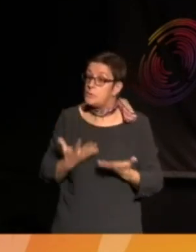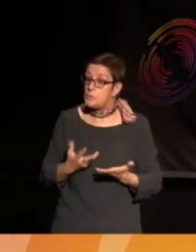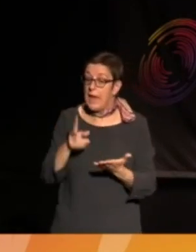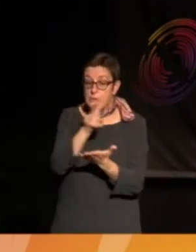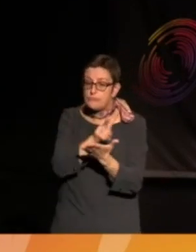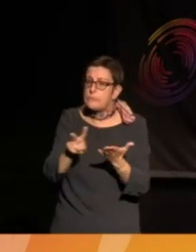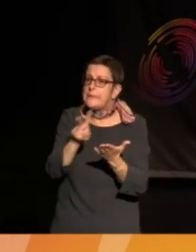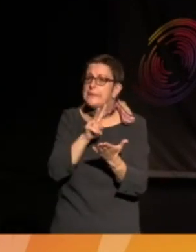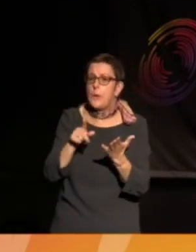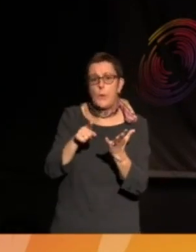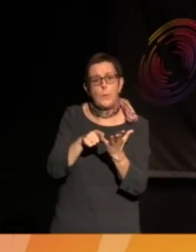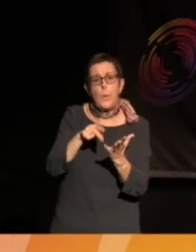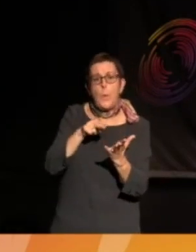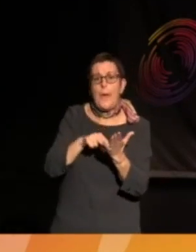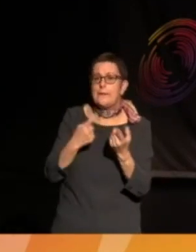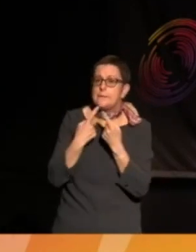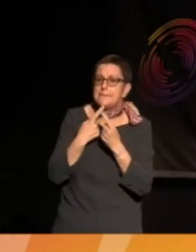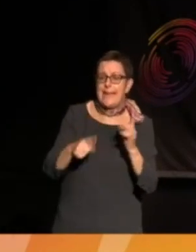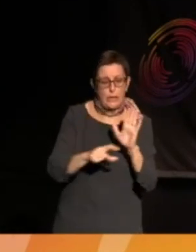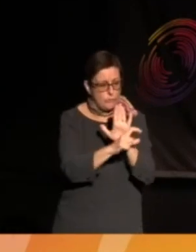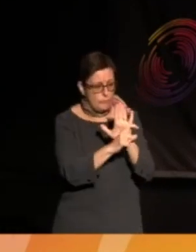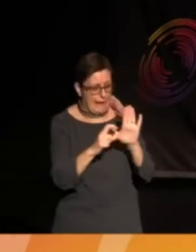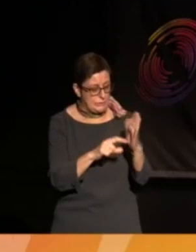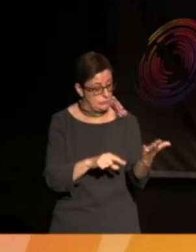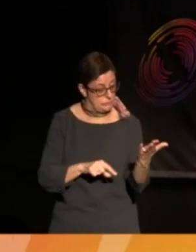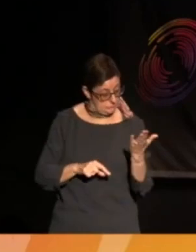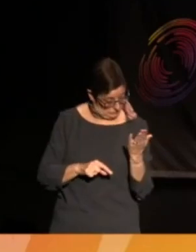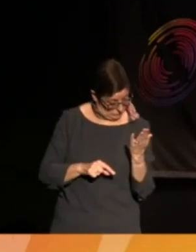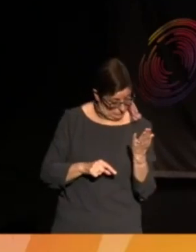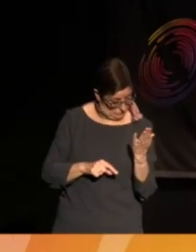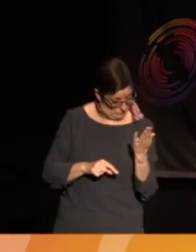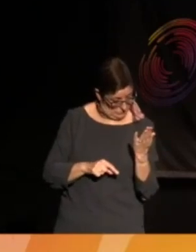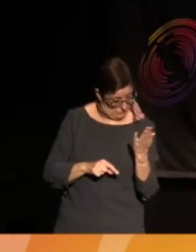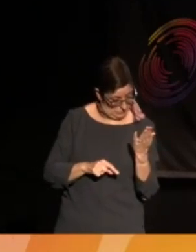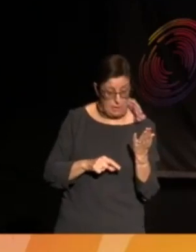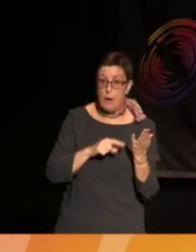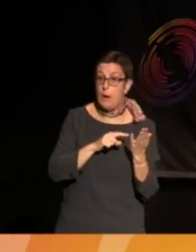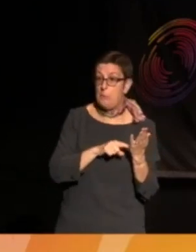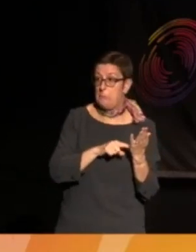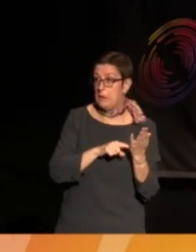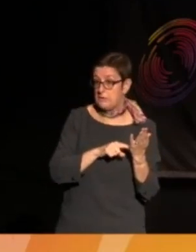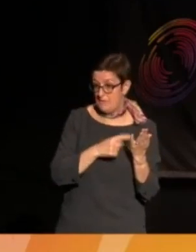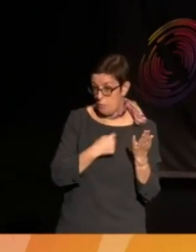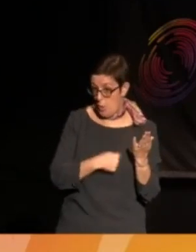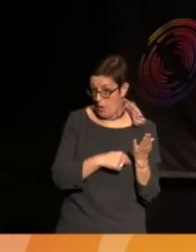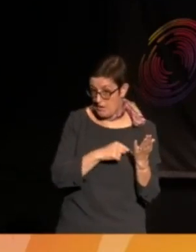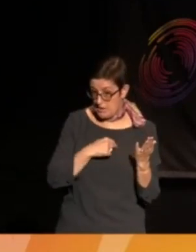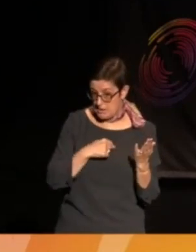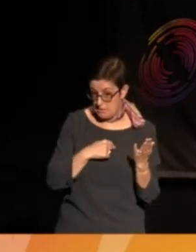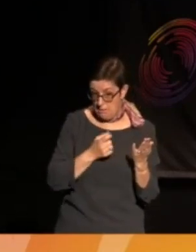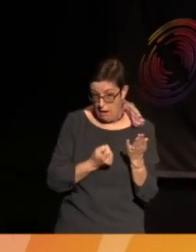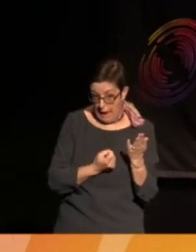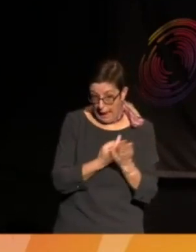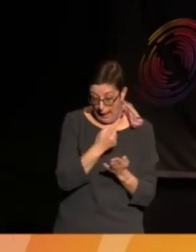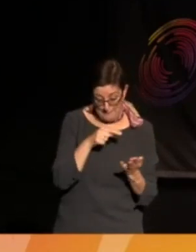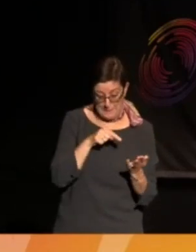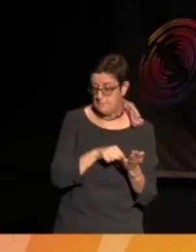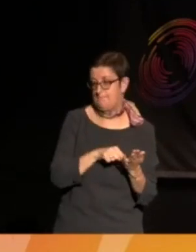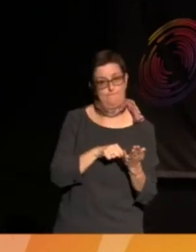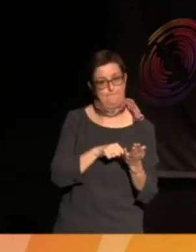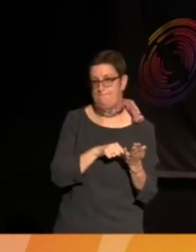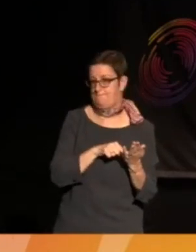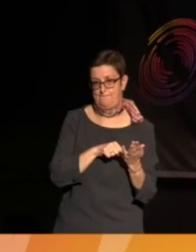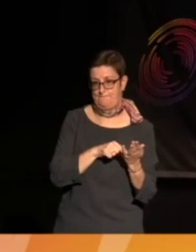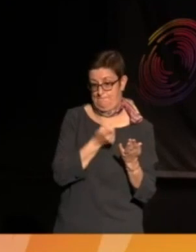what has struck me is just how little, actually, of it has been really implemented, if we're honest. And the pandemic has brutally exposed